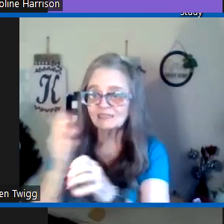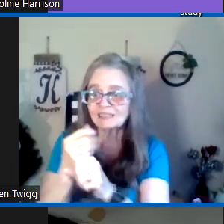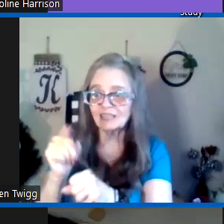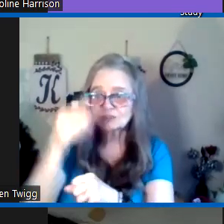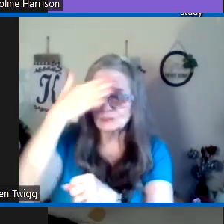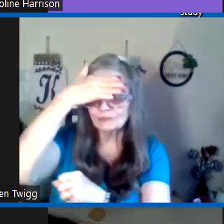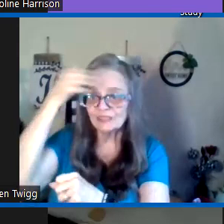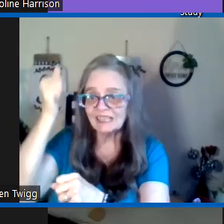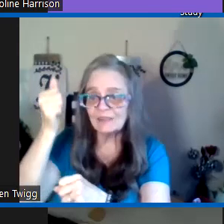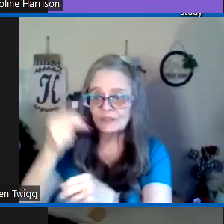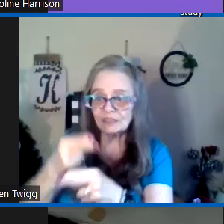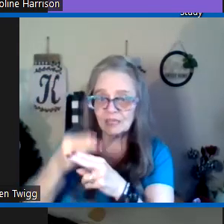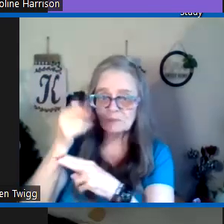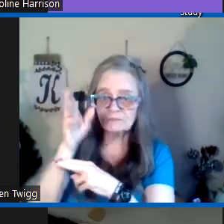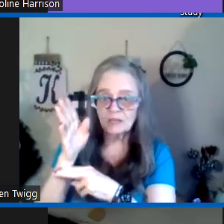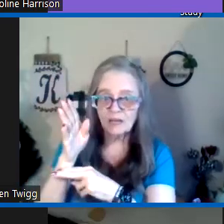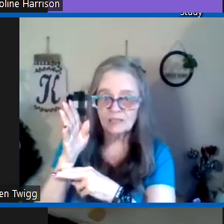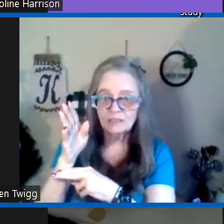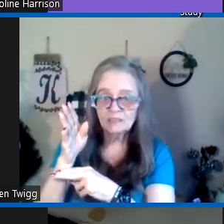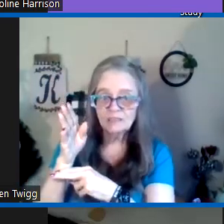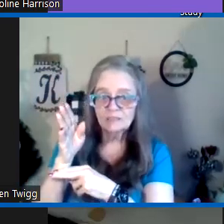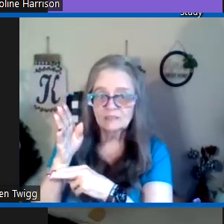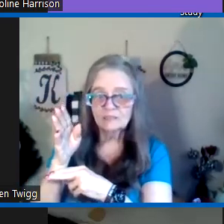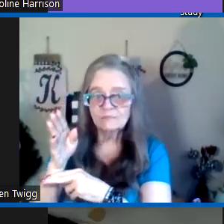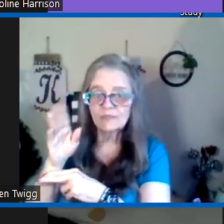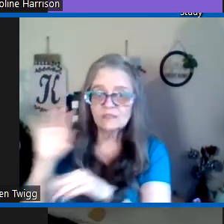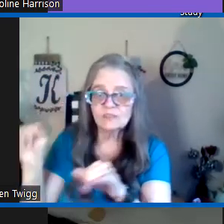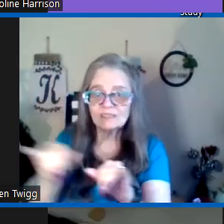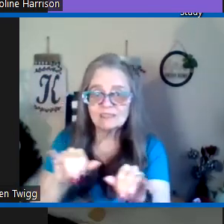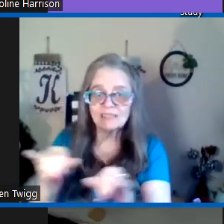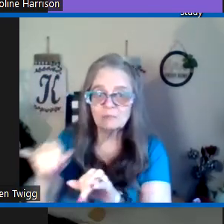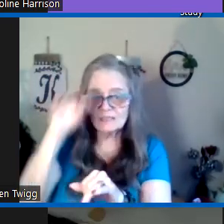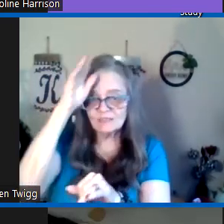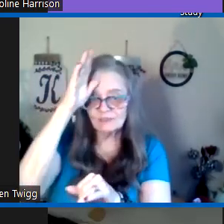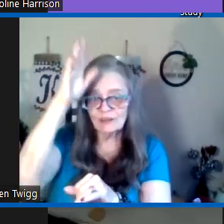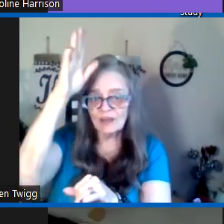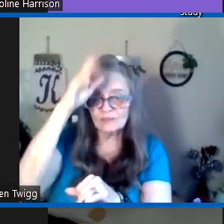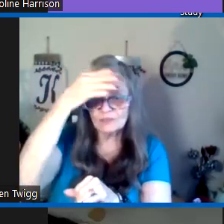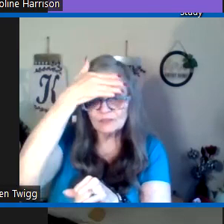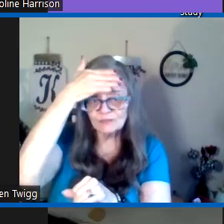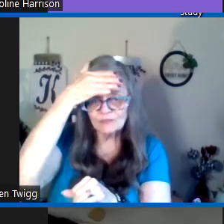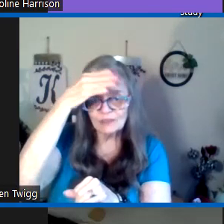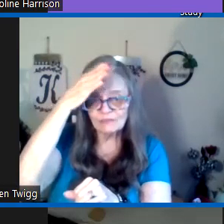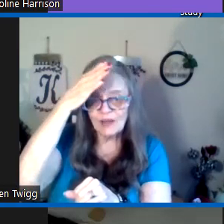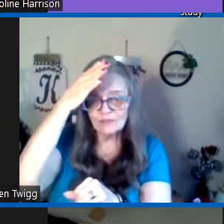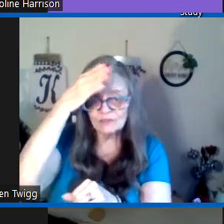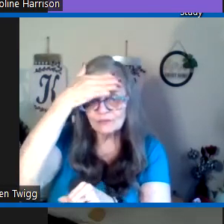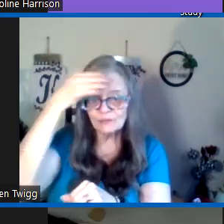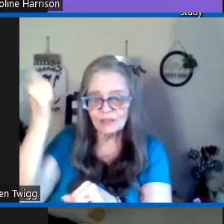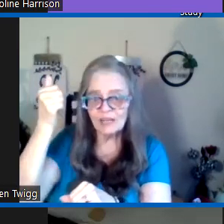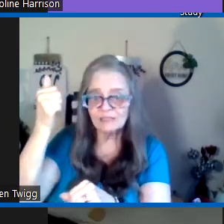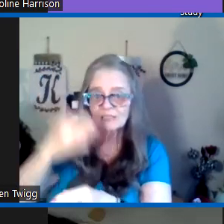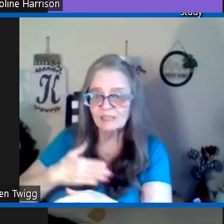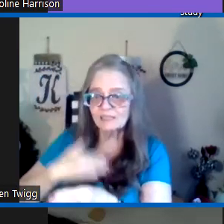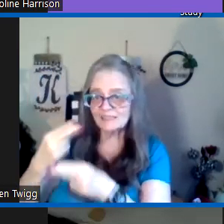is trying to get you to forget the name of god just the same as their fathers their fathers